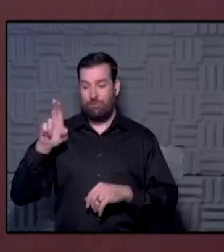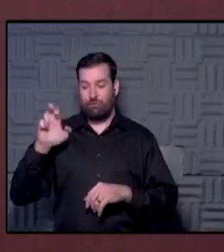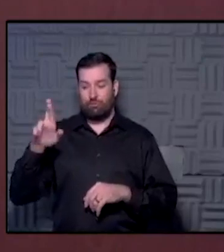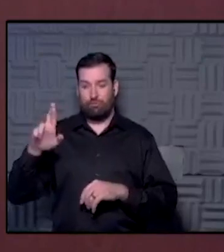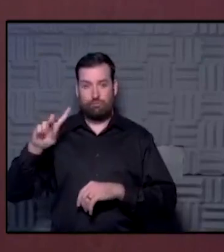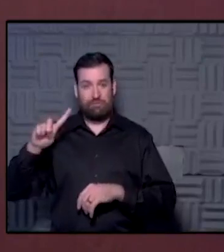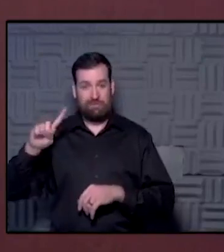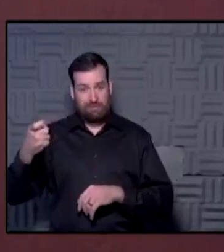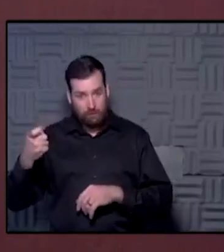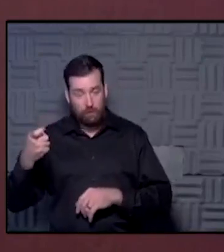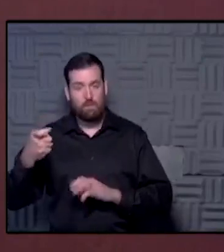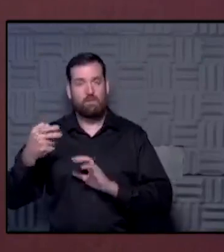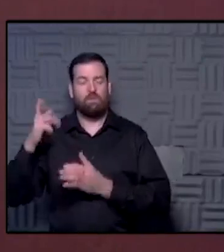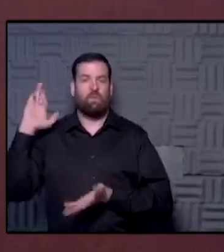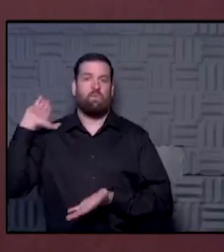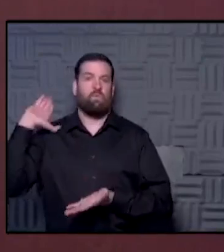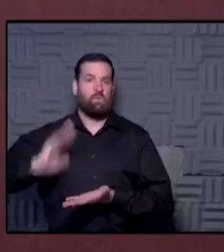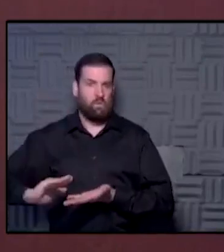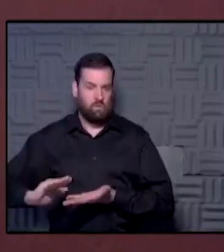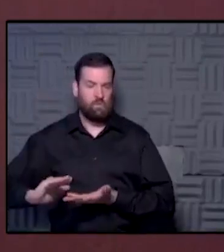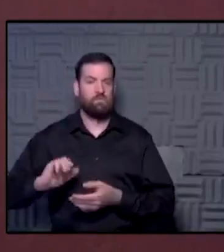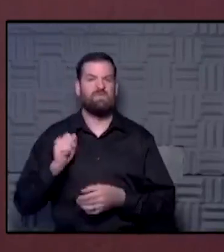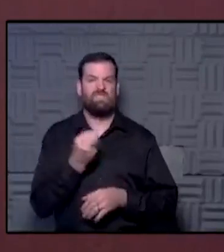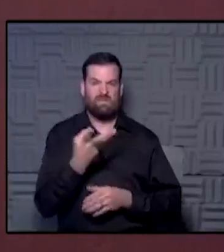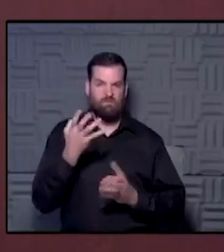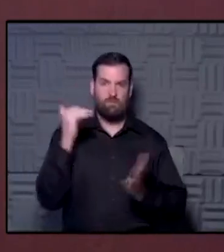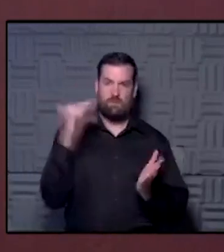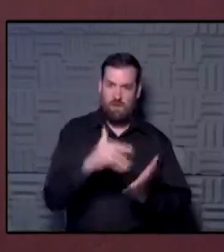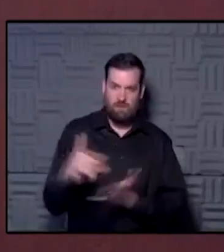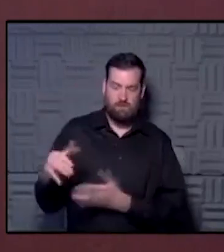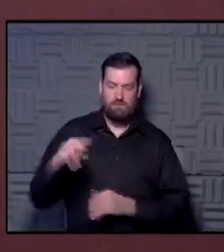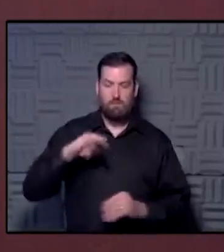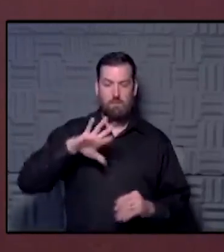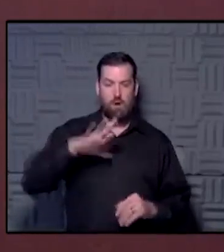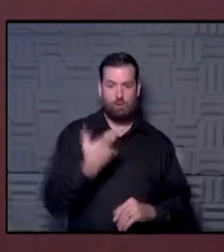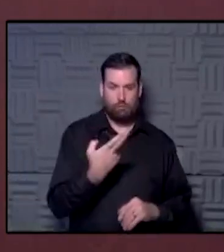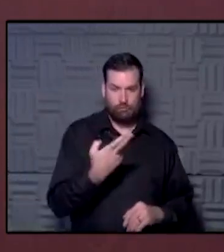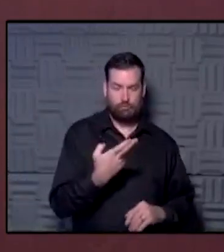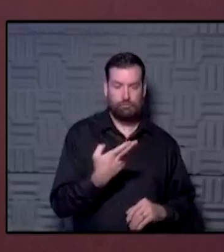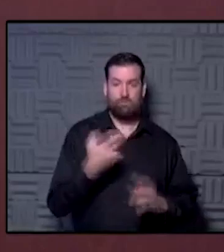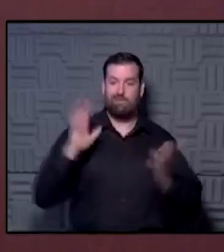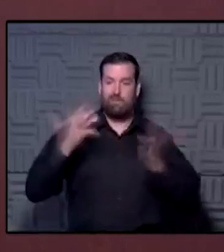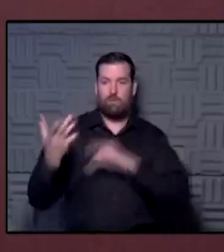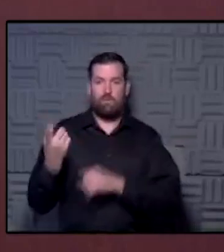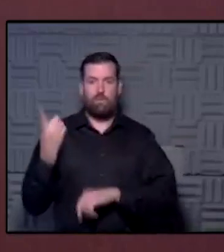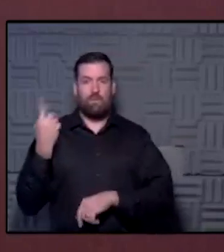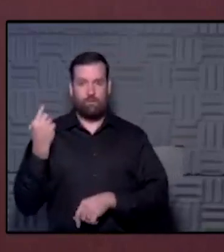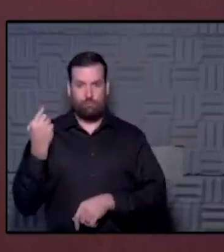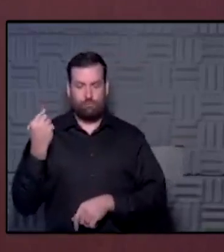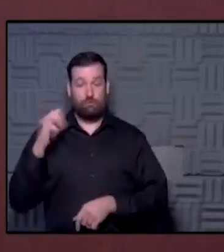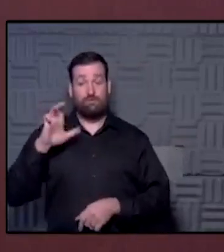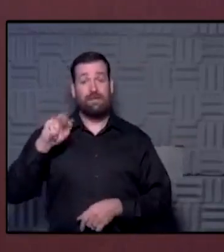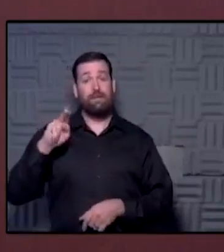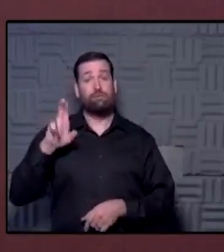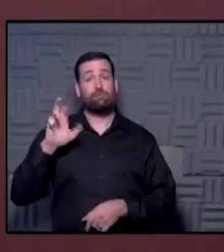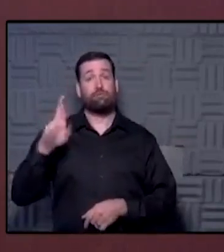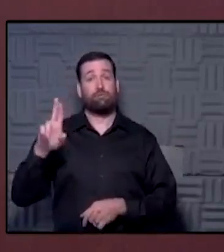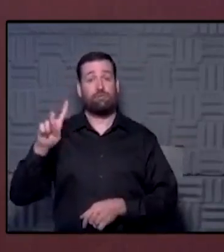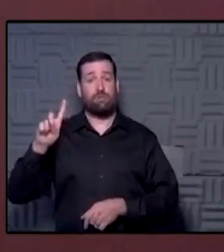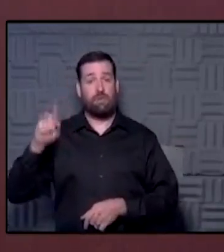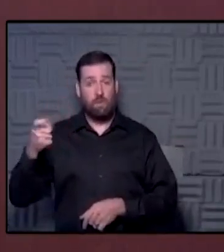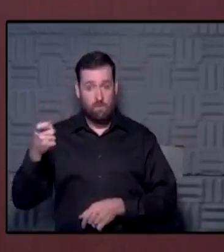So specifically, a couple of studies have shown that in March of this year, compared to March of last year, cancer diagnosis